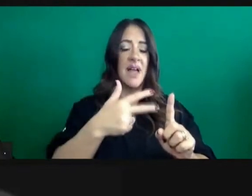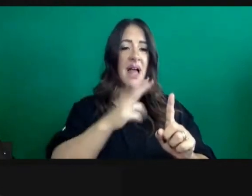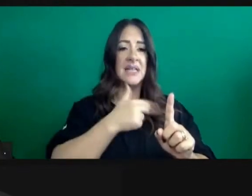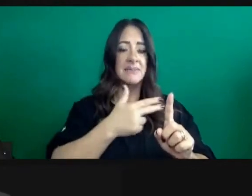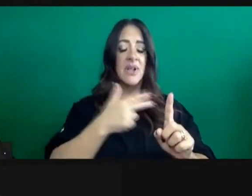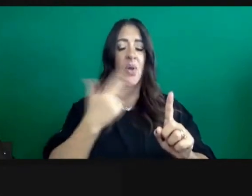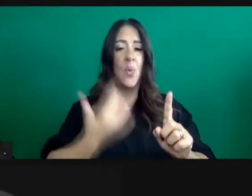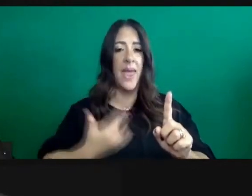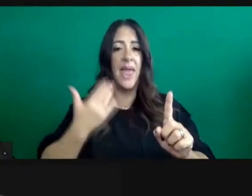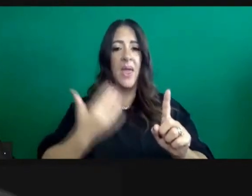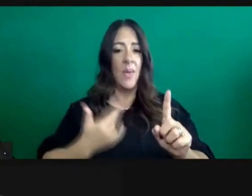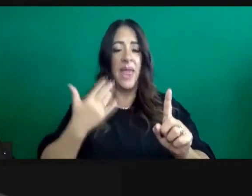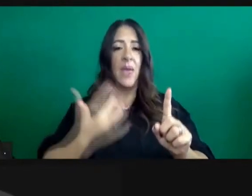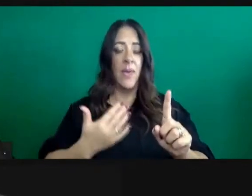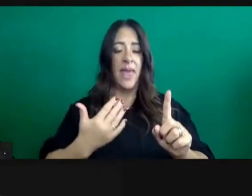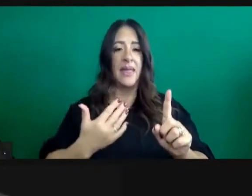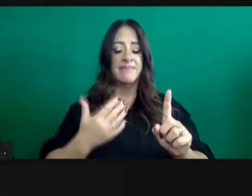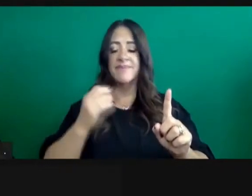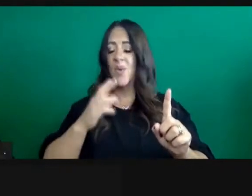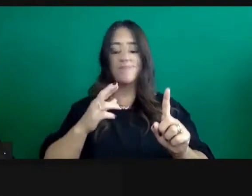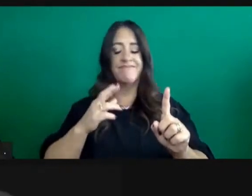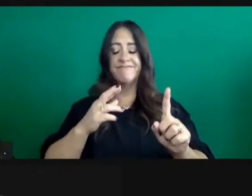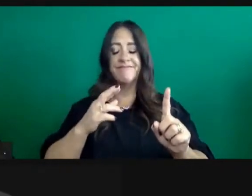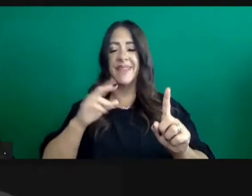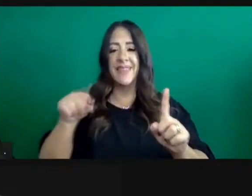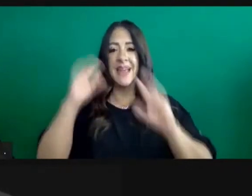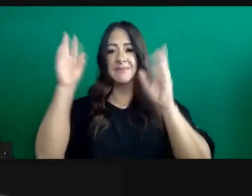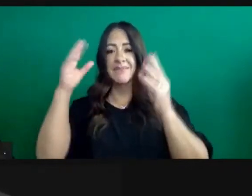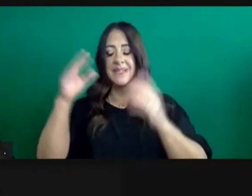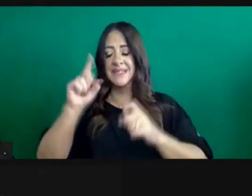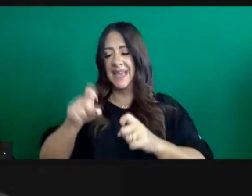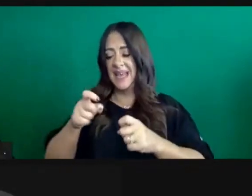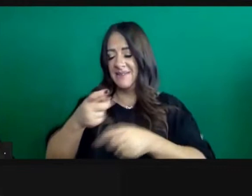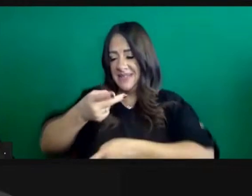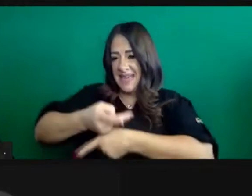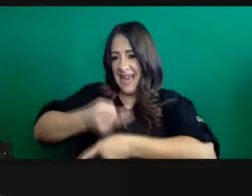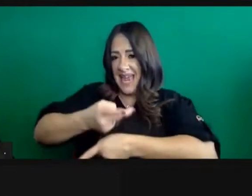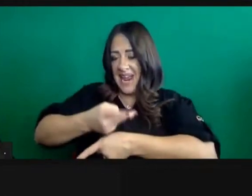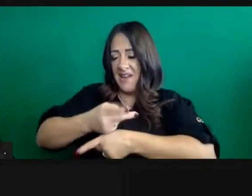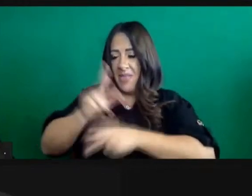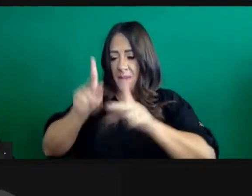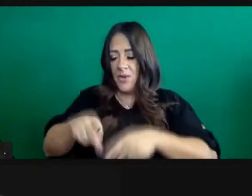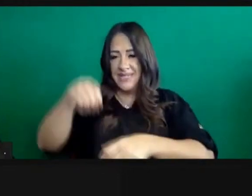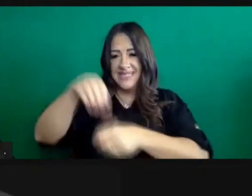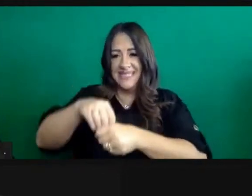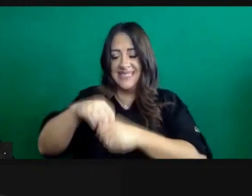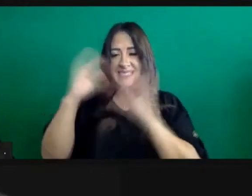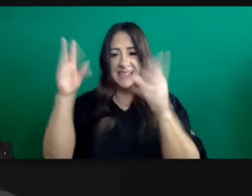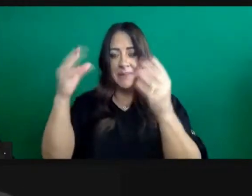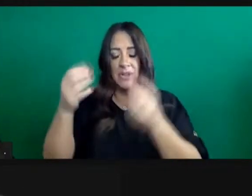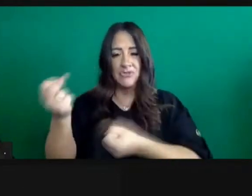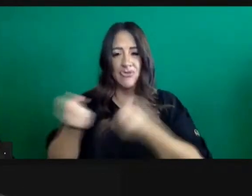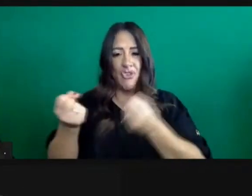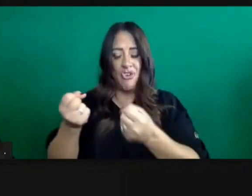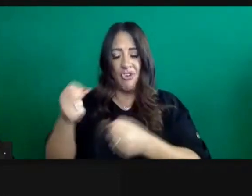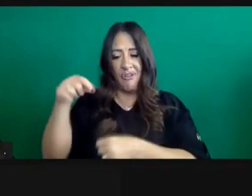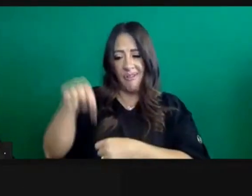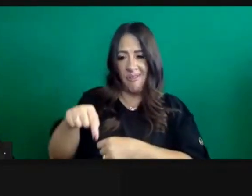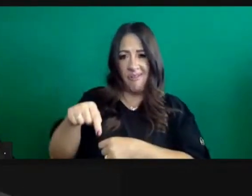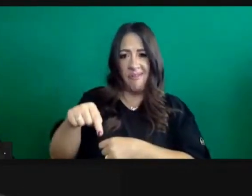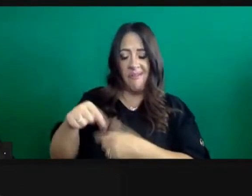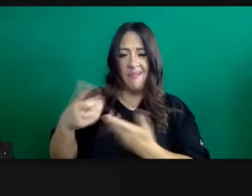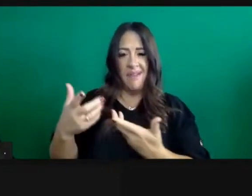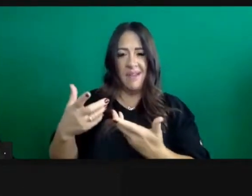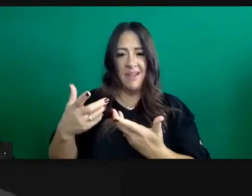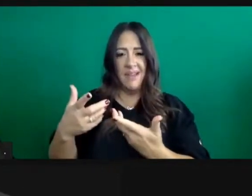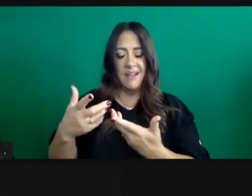treated in the ambulance or in, you know, beds or in gift shops or whatever have you. It sounds a little bit like the crisis care